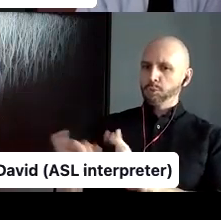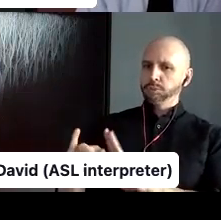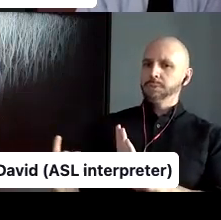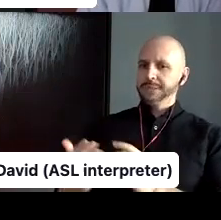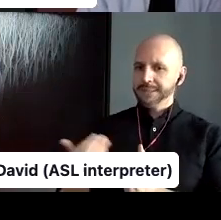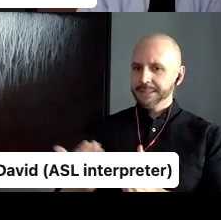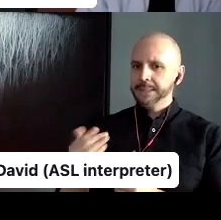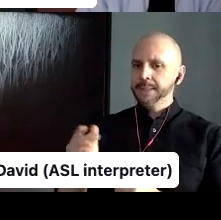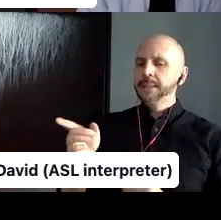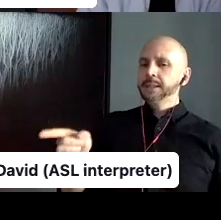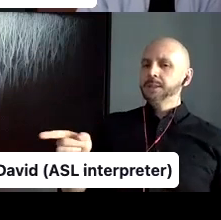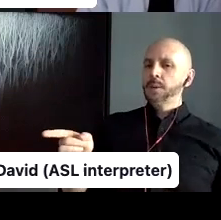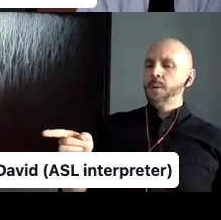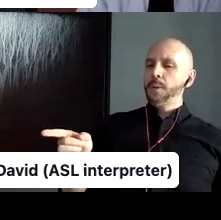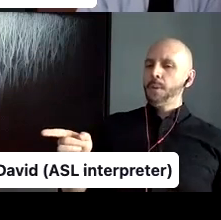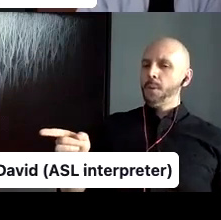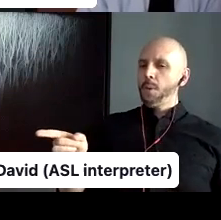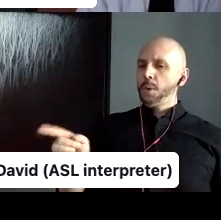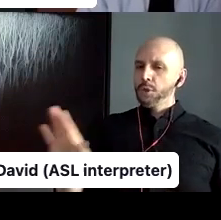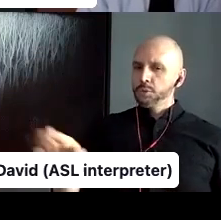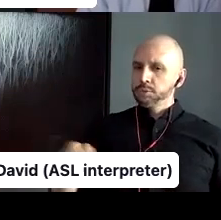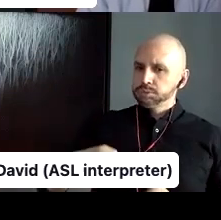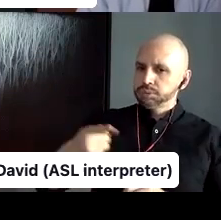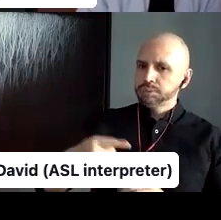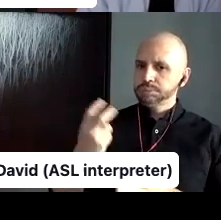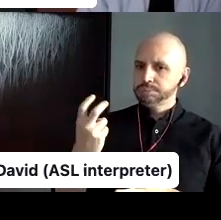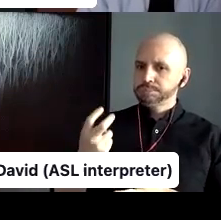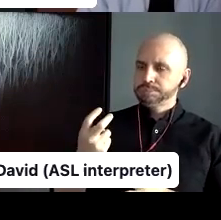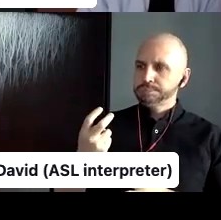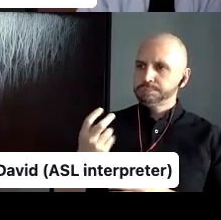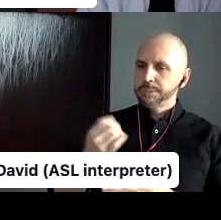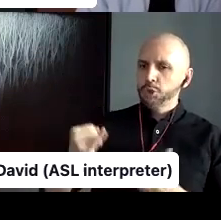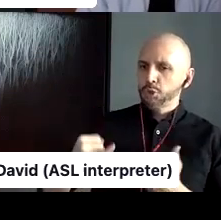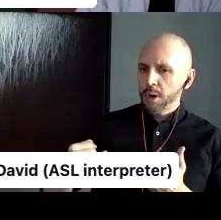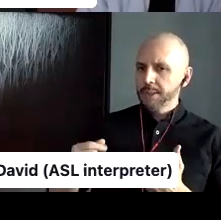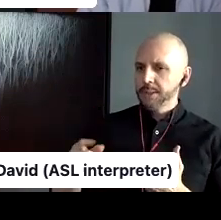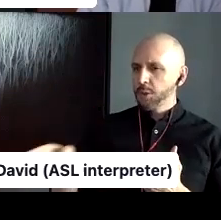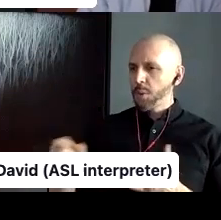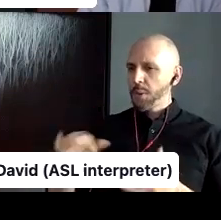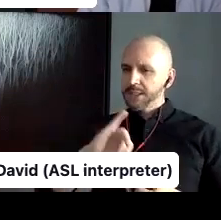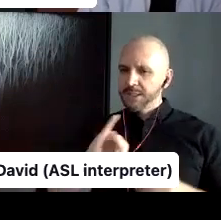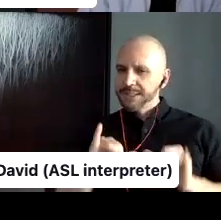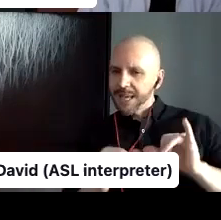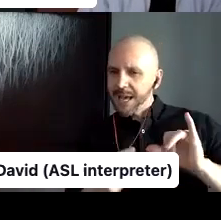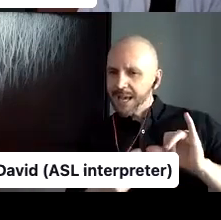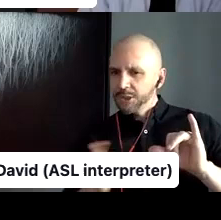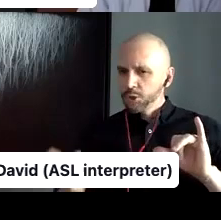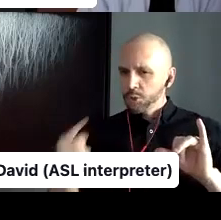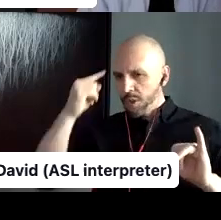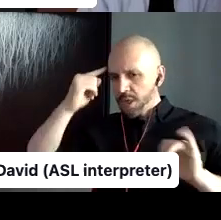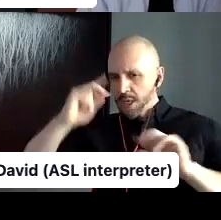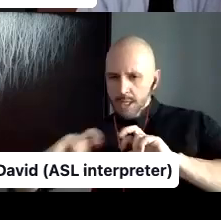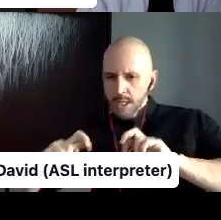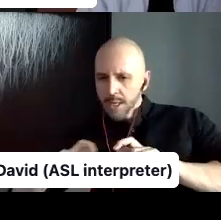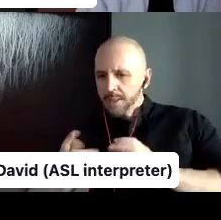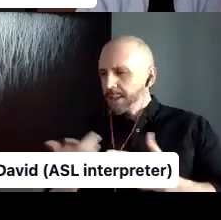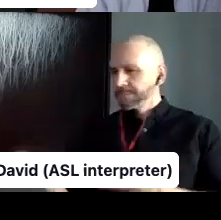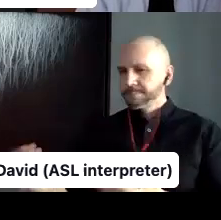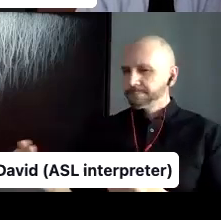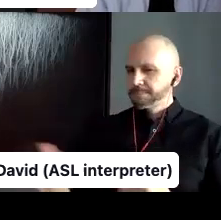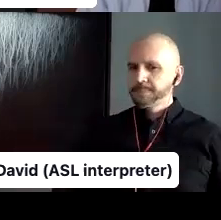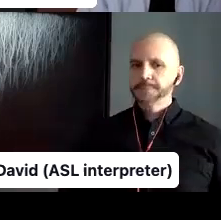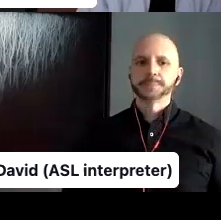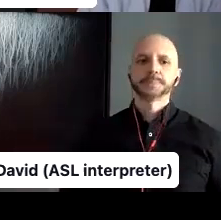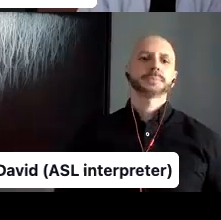this is the size I have to do something? How does that go for you? Yeah. Because I think when we started already, when you, uh, you guys asked me,